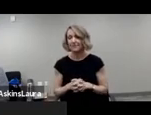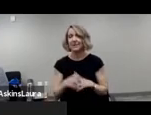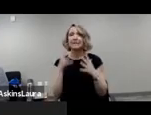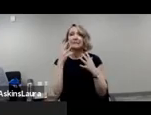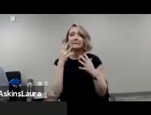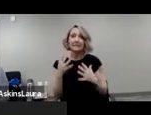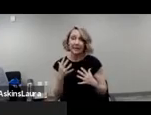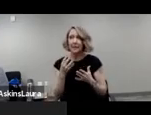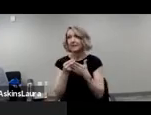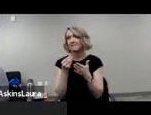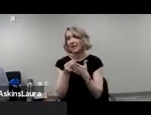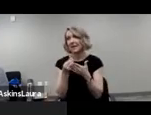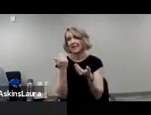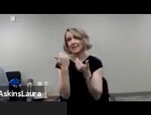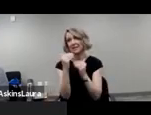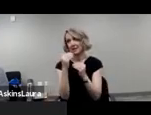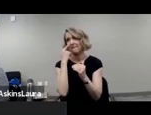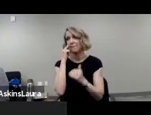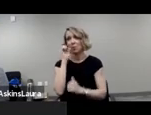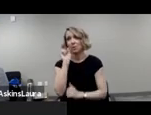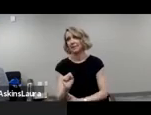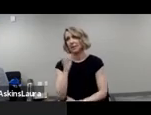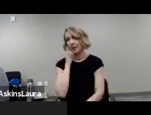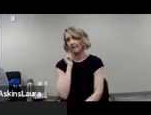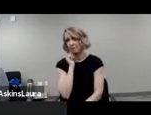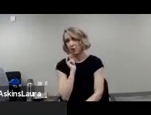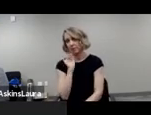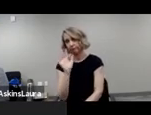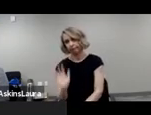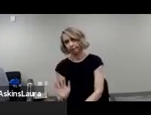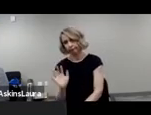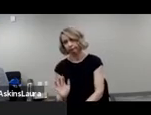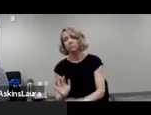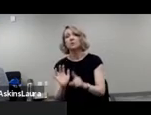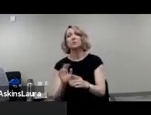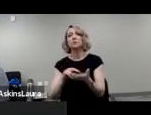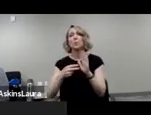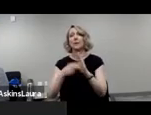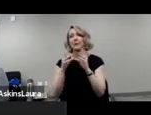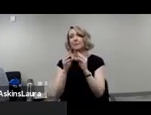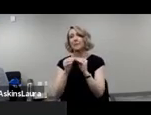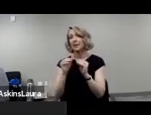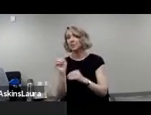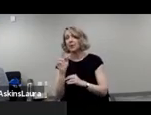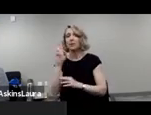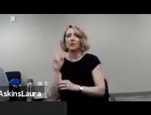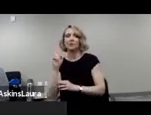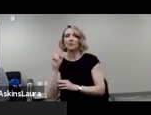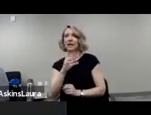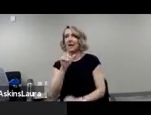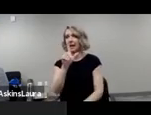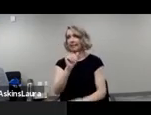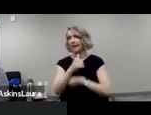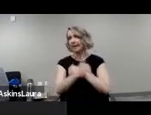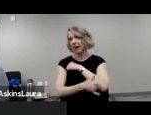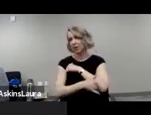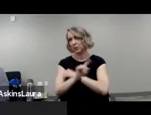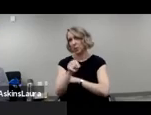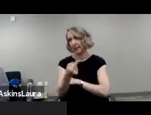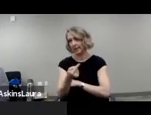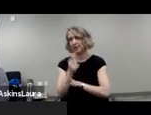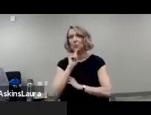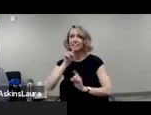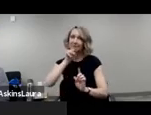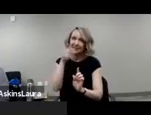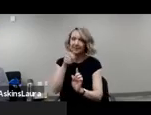Unfortunately, the funding was limited to Southern California, so the sessions were held in Riverside and Los Angeles counties. So it was really